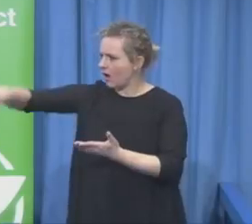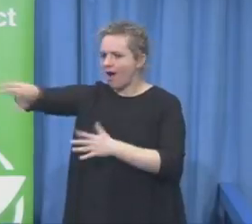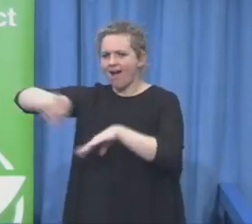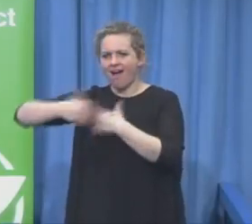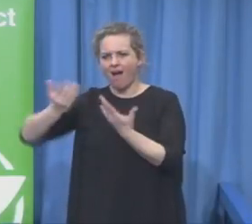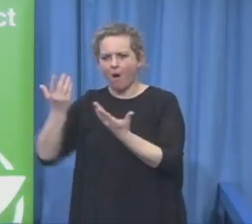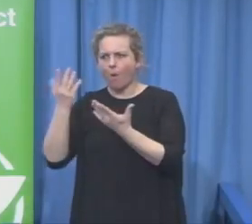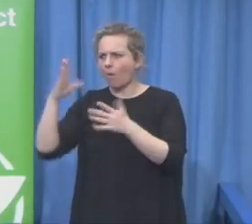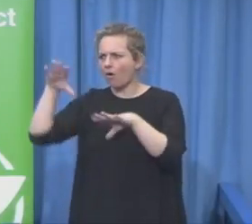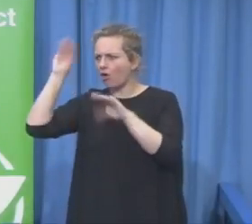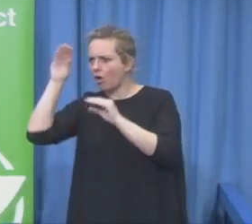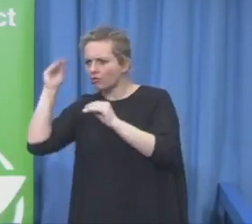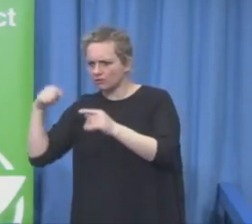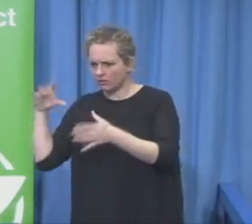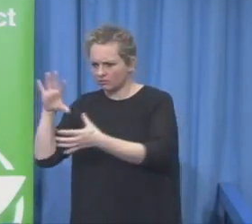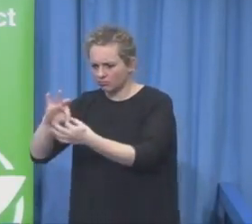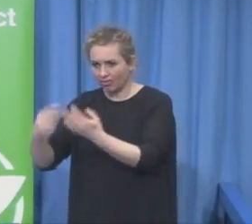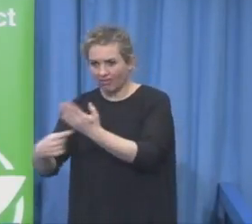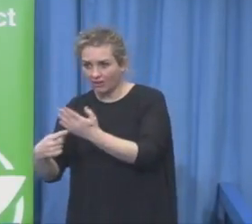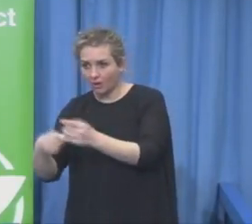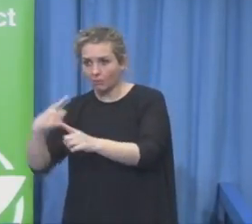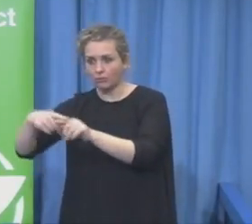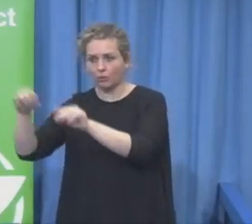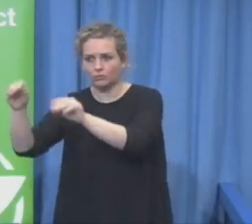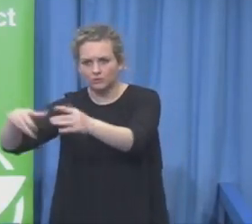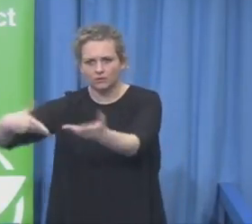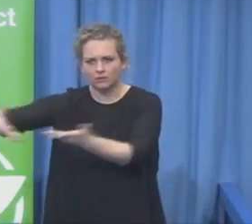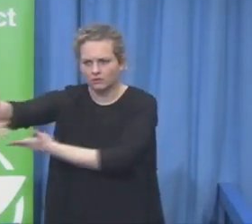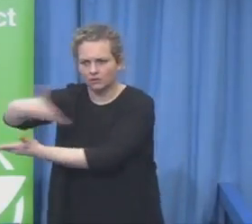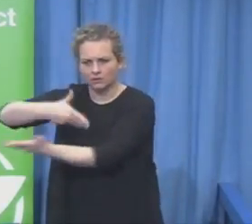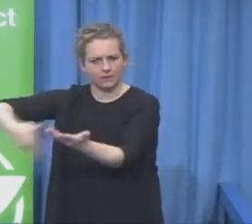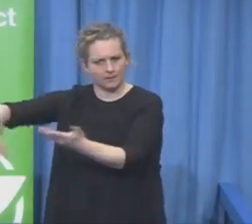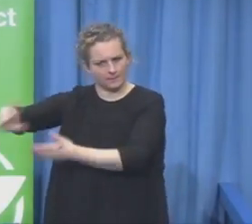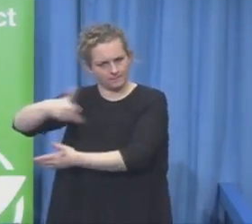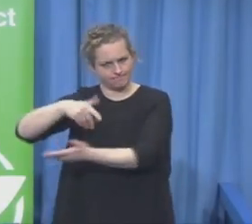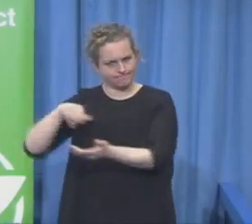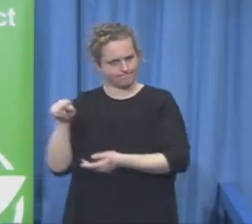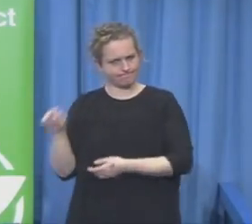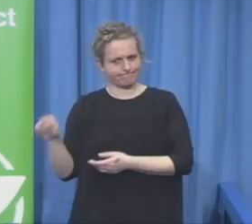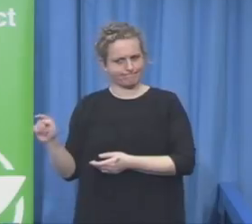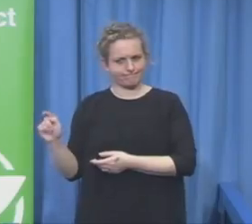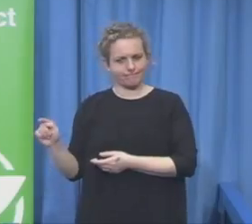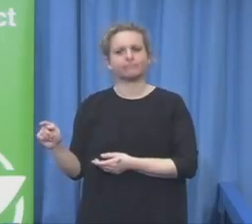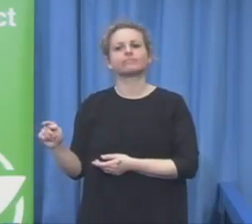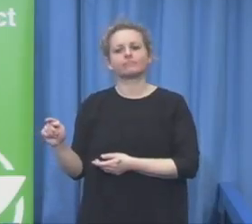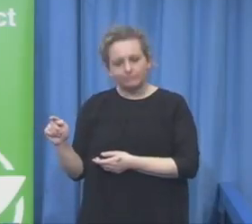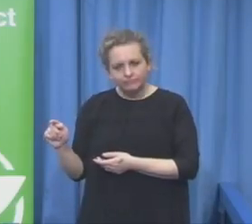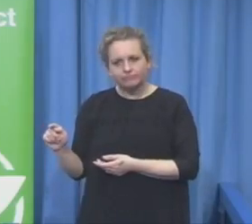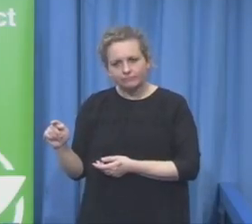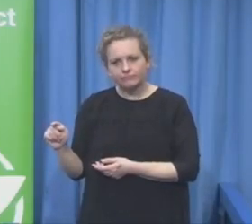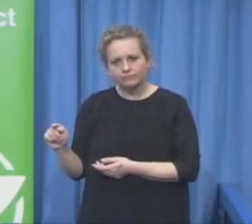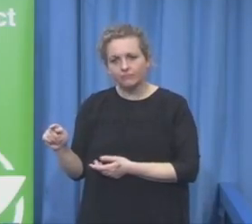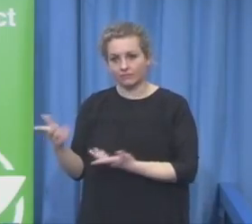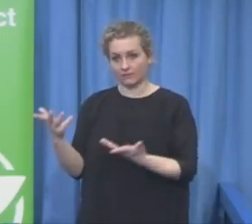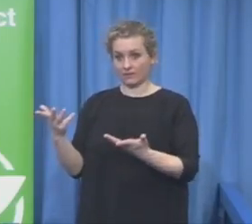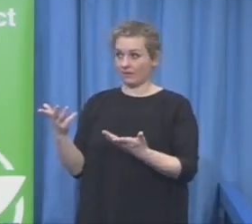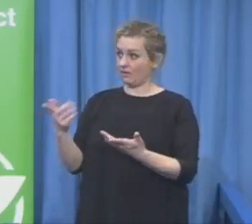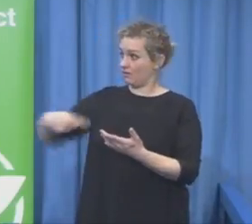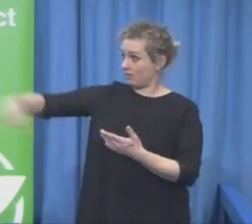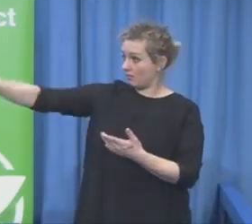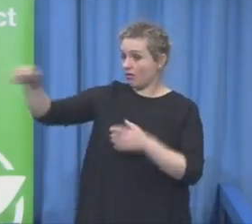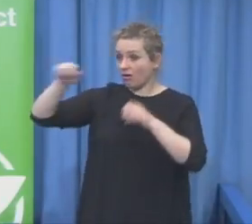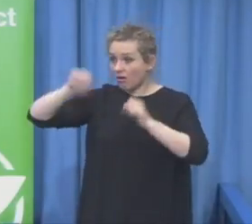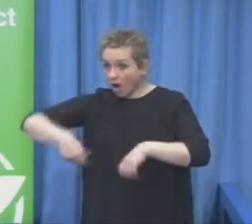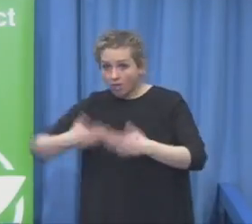difficulties don't know these technologies. And it is because all these teachers and so